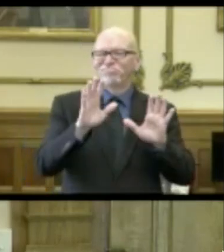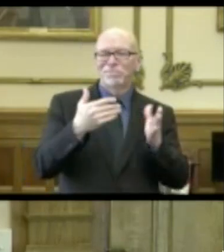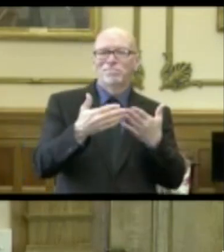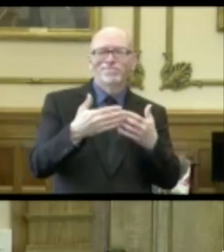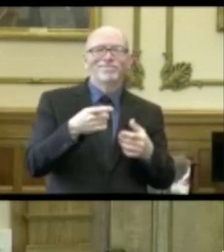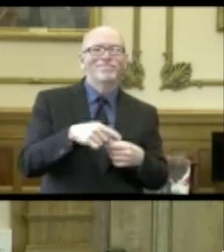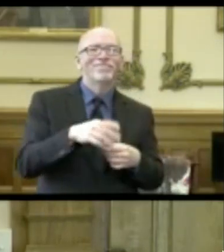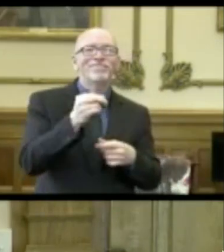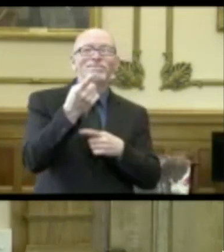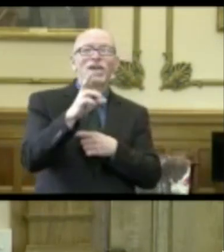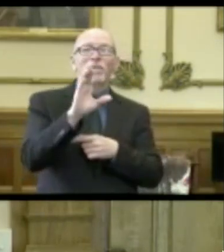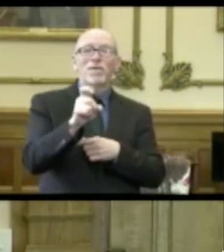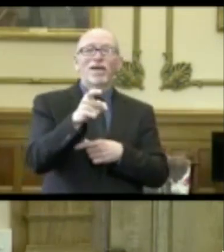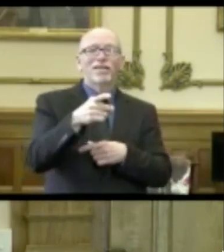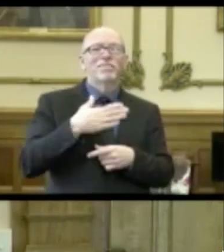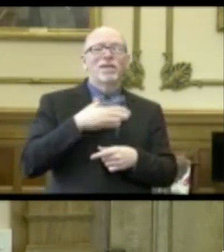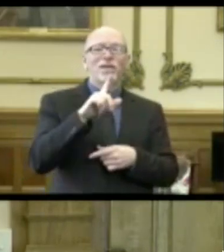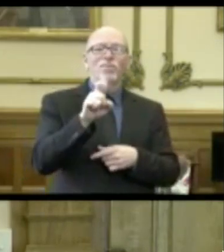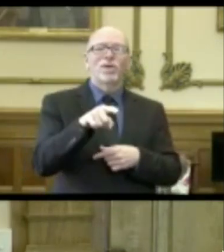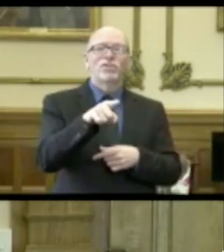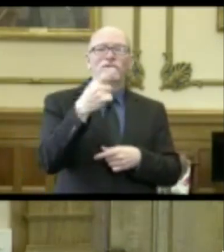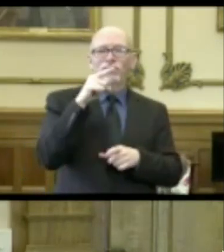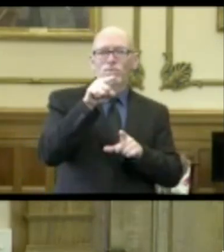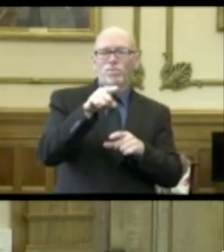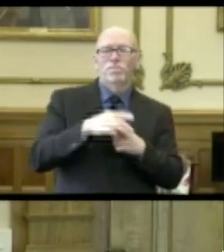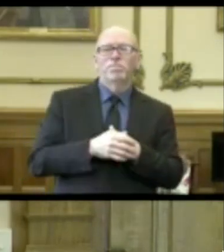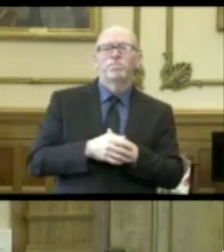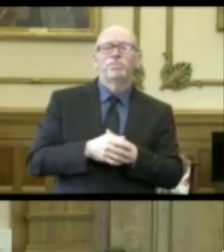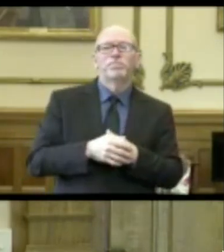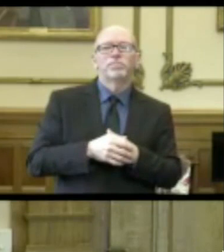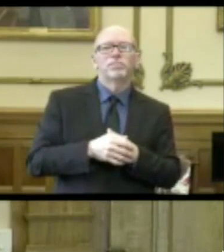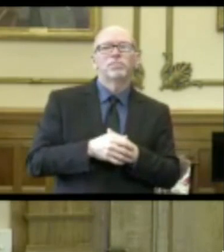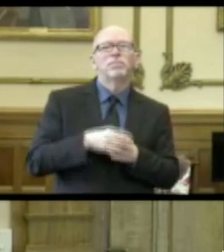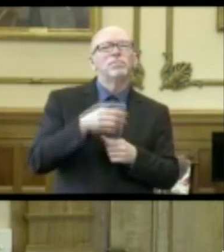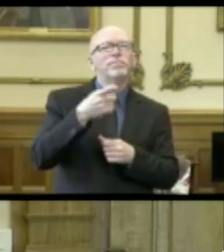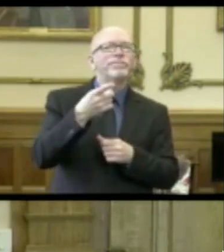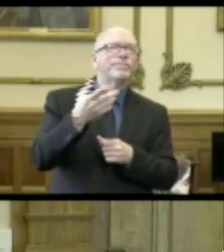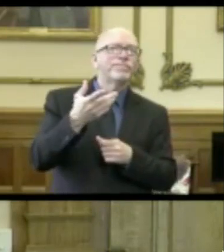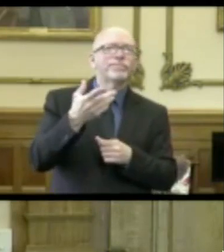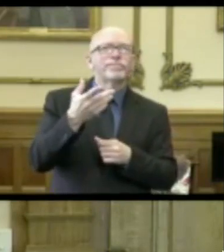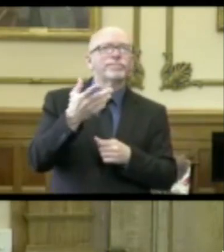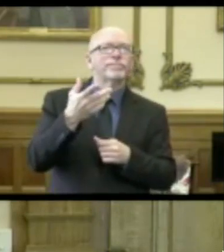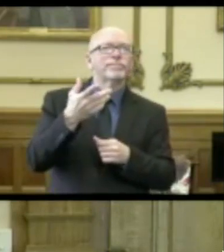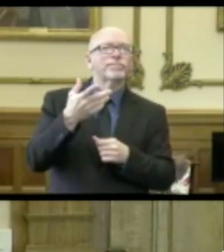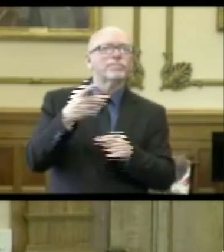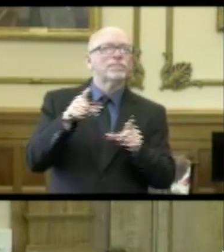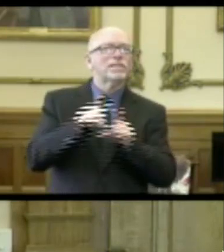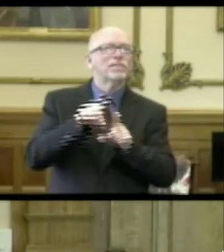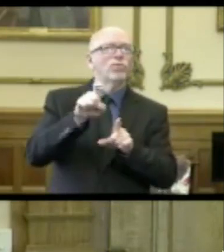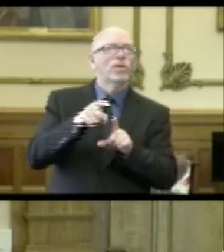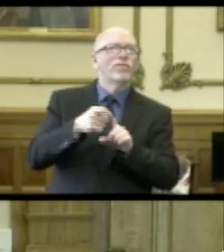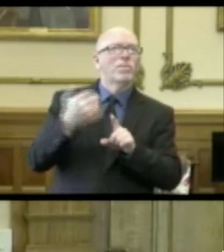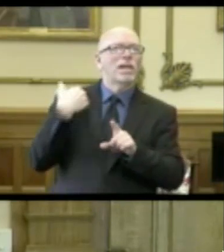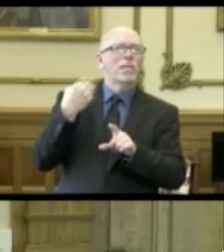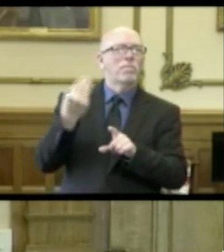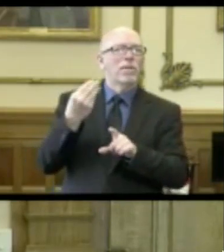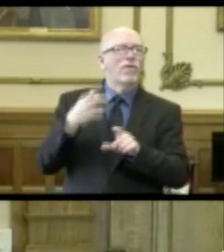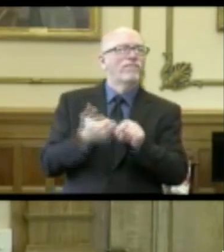But, and Dr. Box, my question is for you. And it kind of follows up to a question, I think that was asked Monday